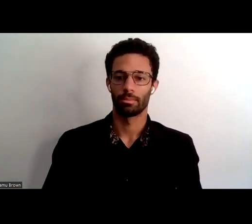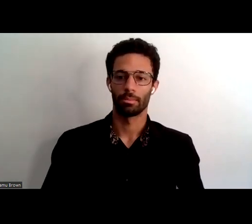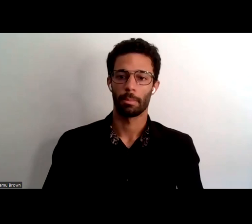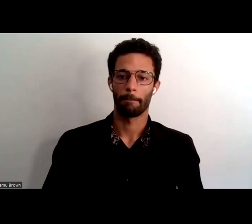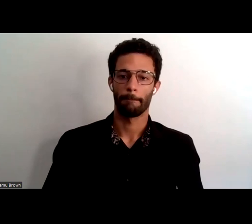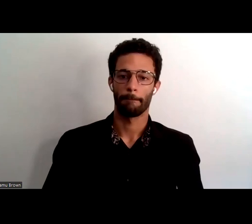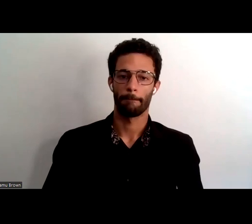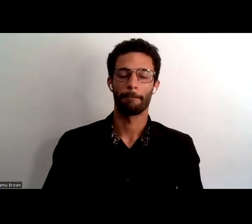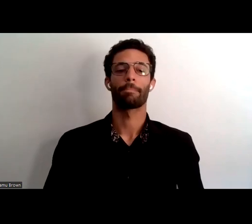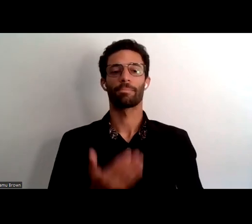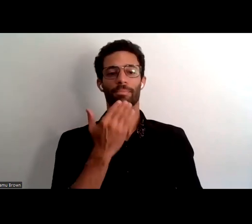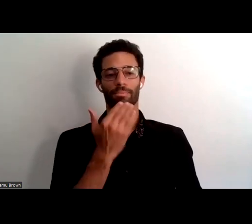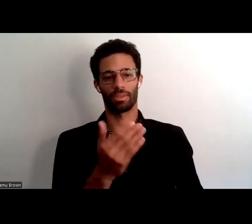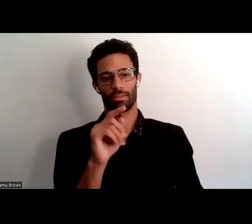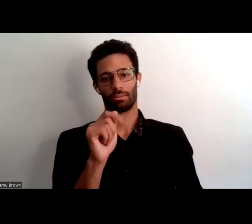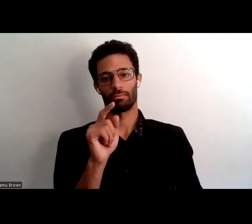thank you tatiana